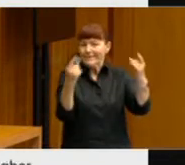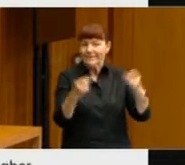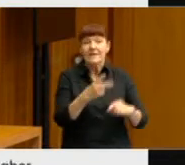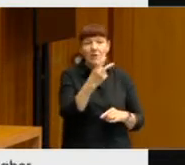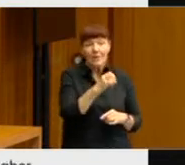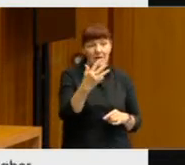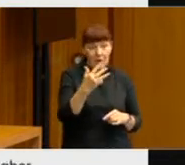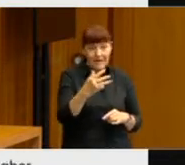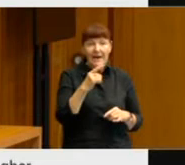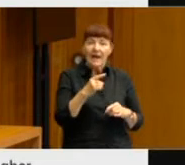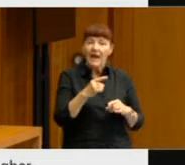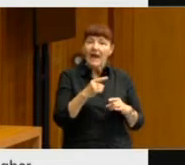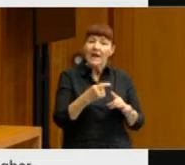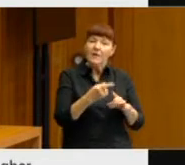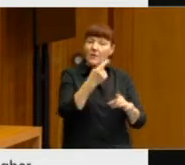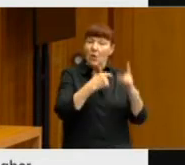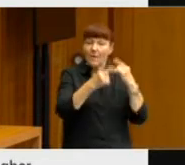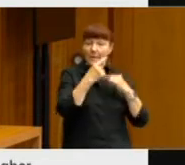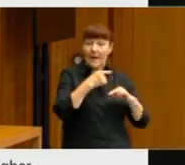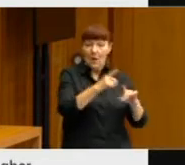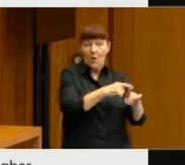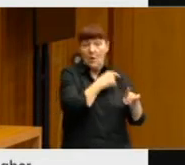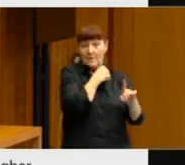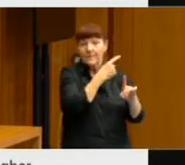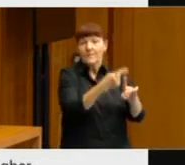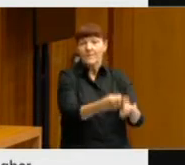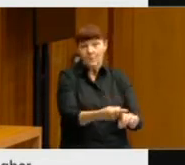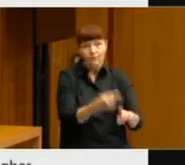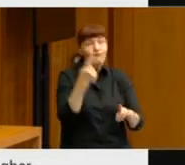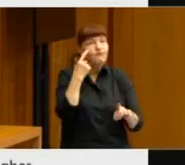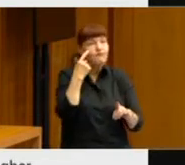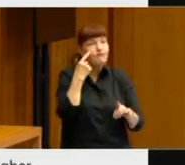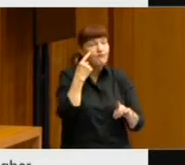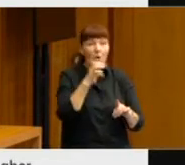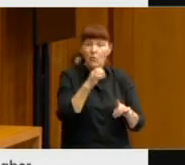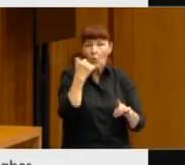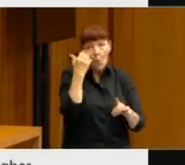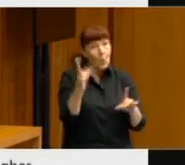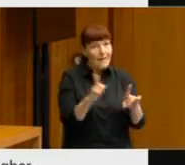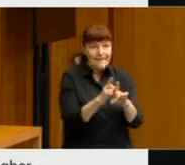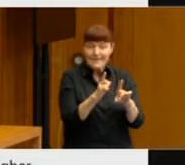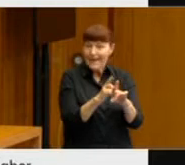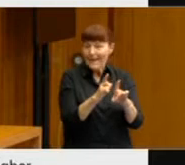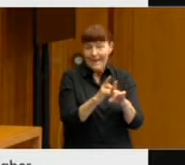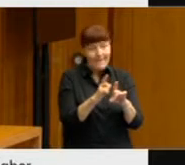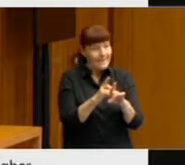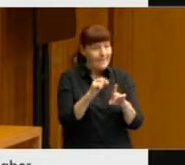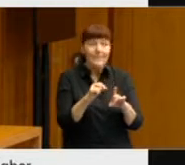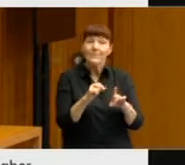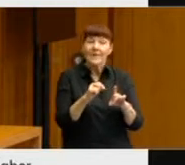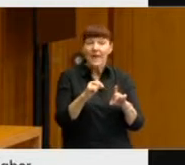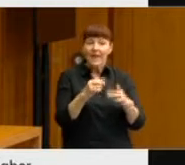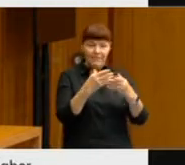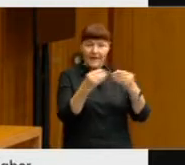long-term perspective, we can see that this hasn't always been the case. And in fact, the gender gap in voting